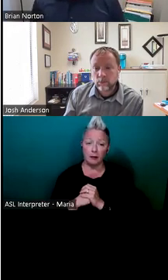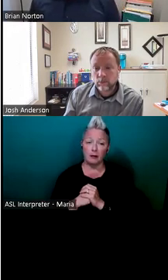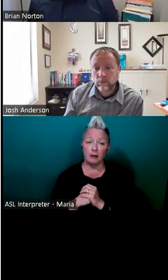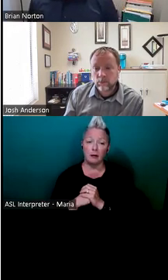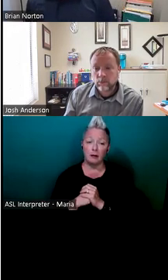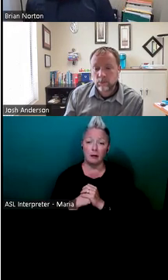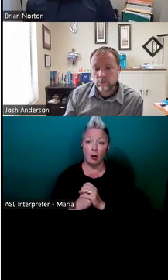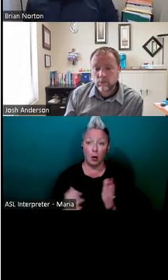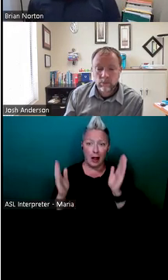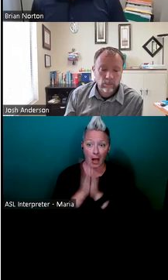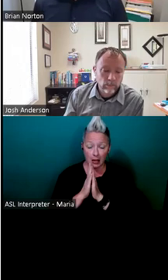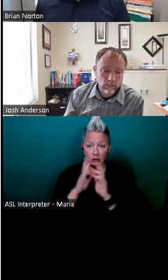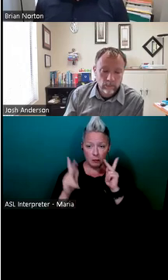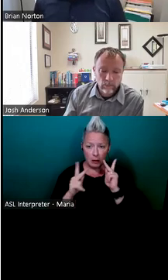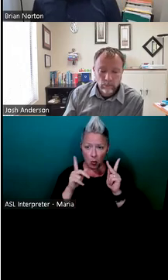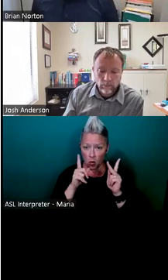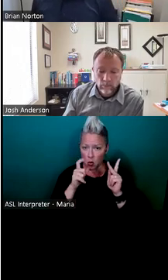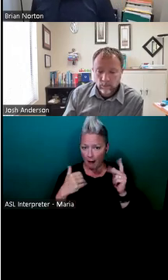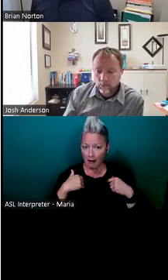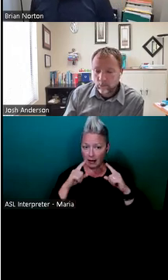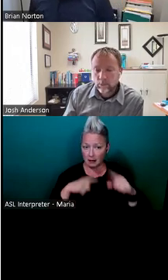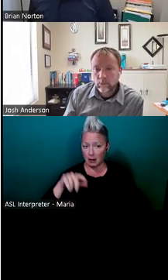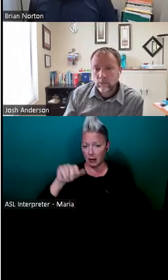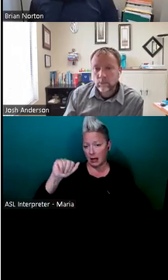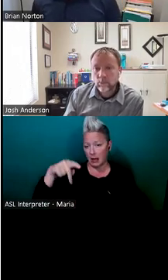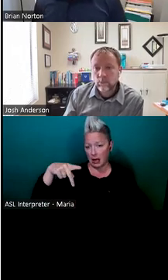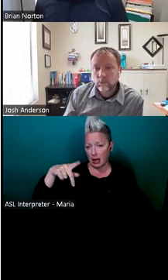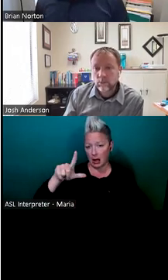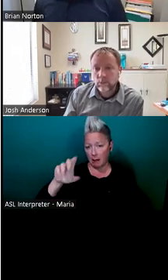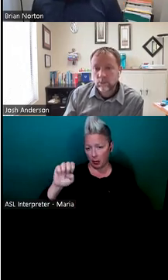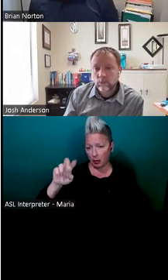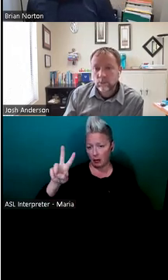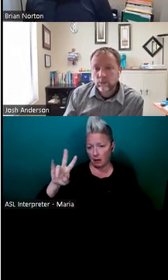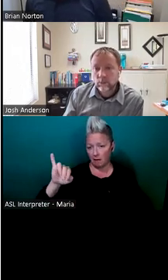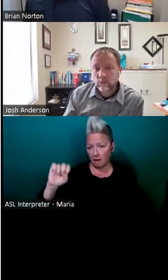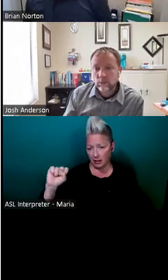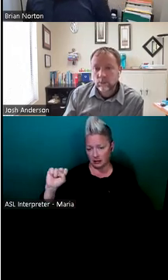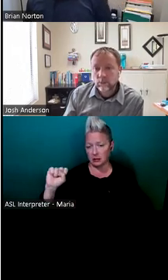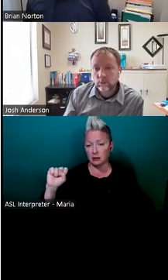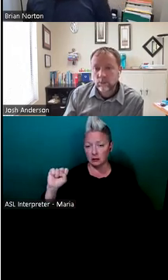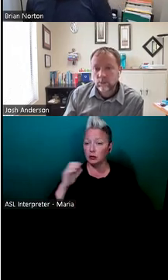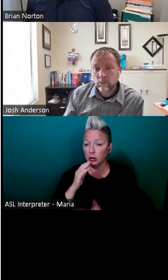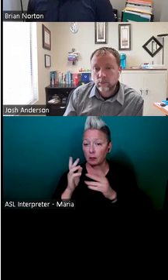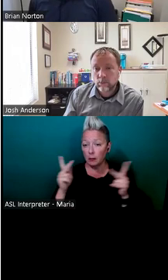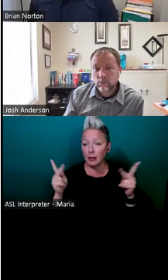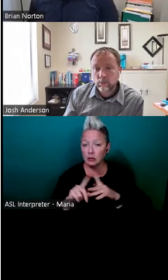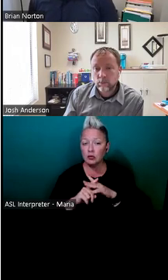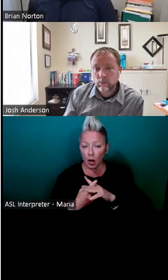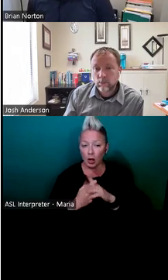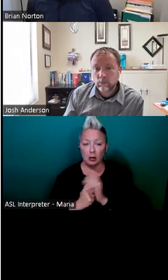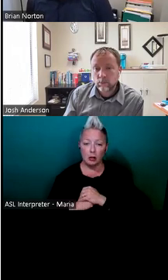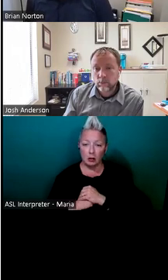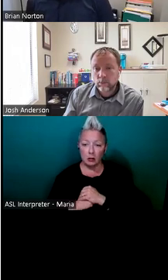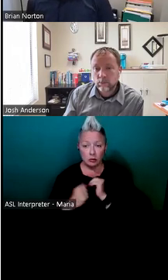to folks who have answers, um, Apple Viz is a great, great, um, place to be able to start and to become a part of some of their